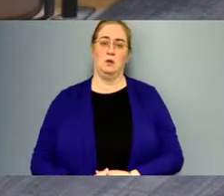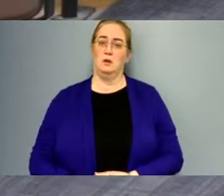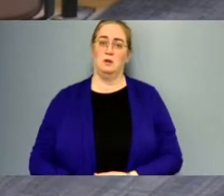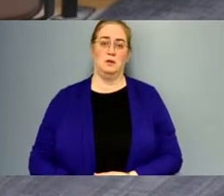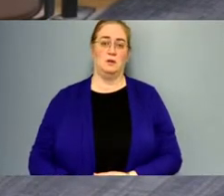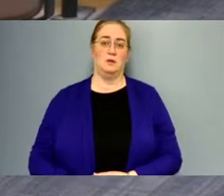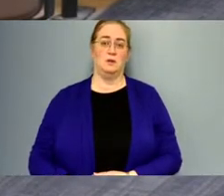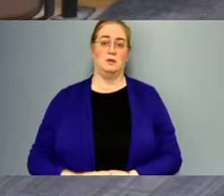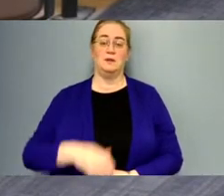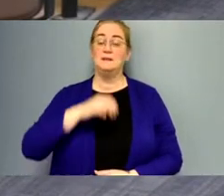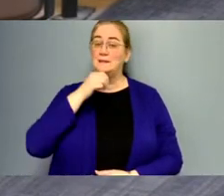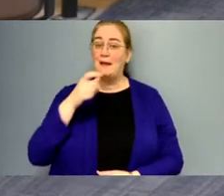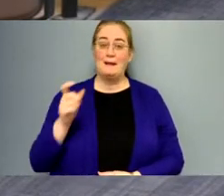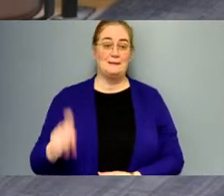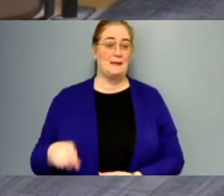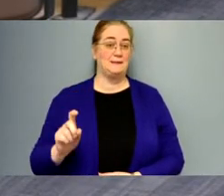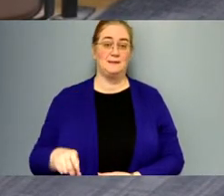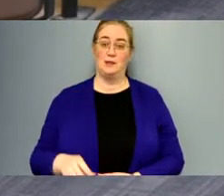it's not necessary